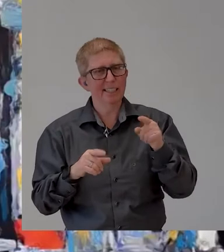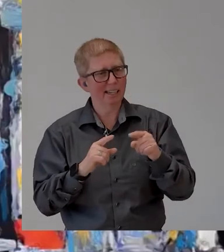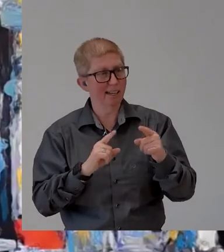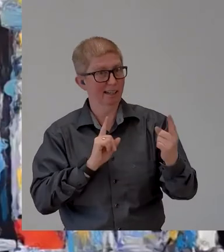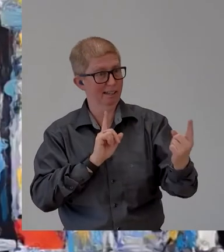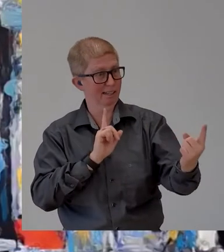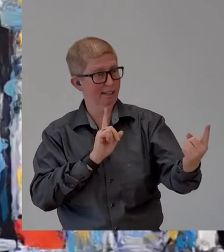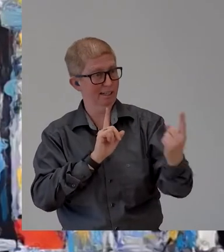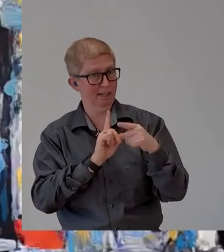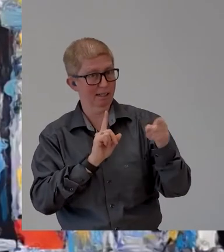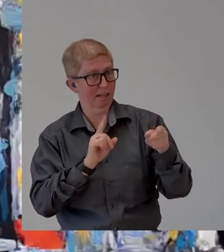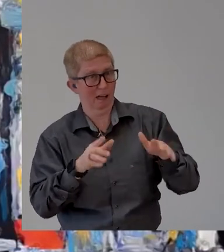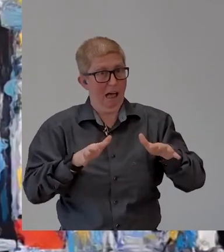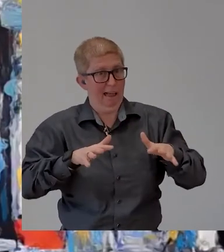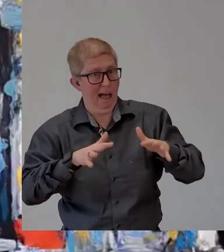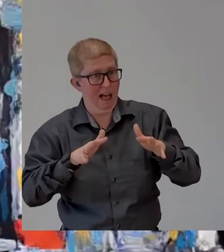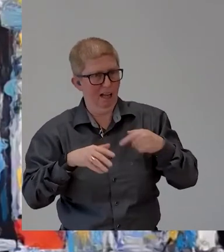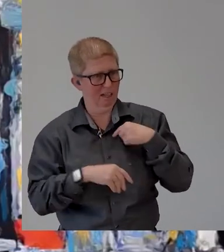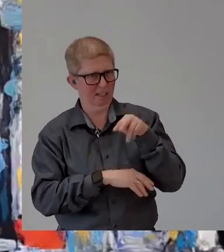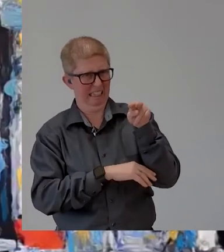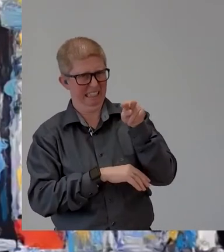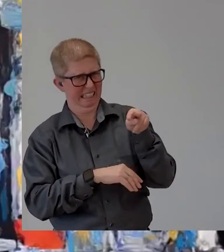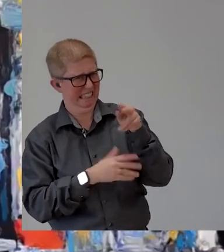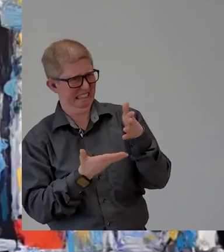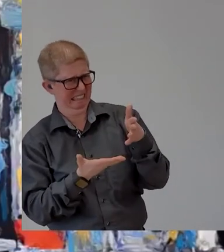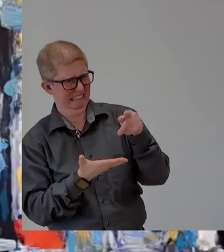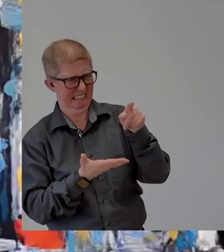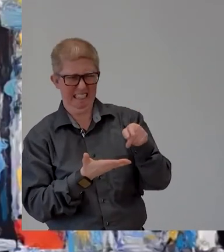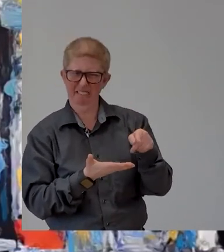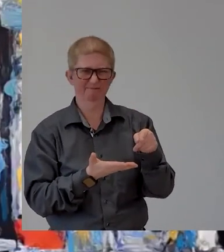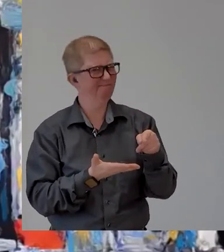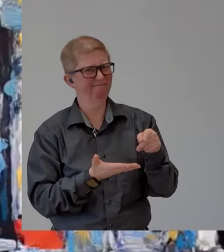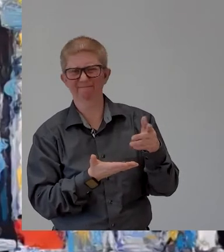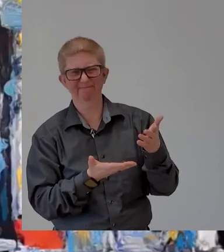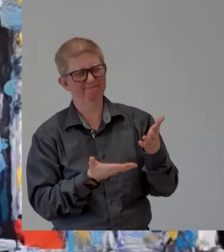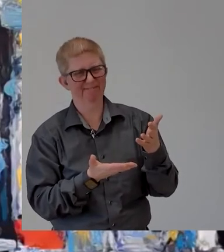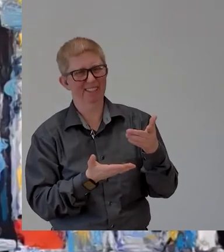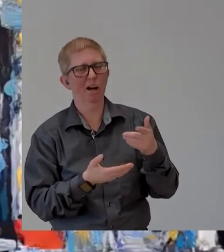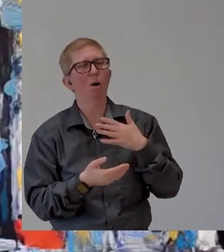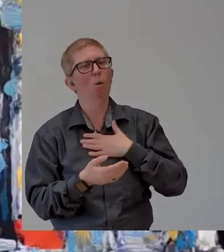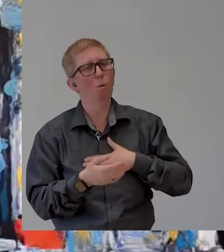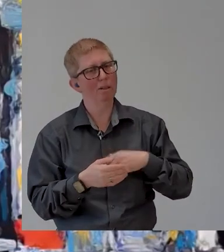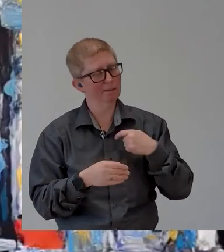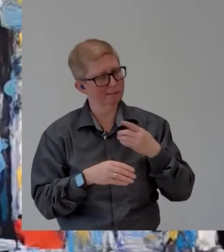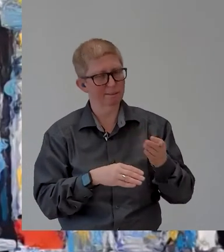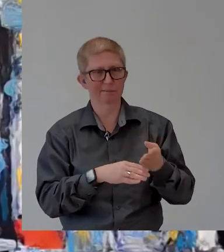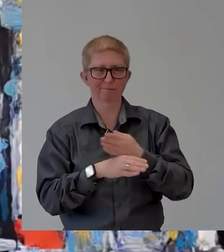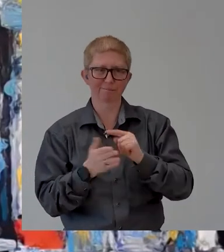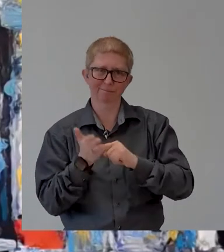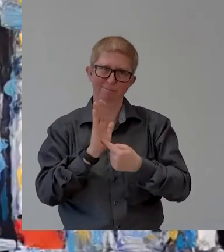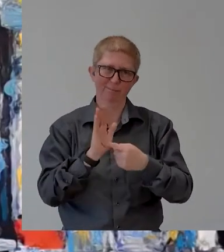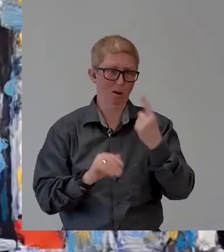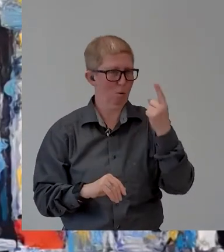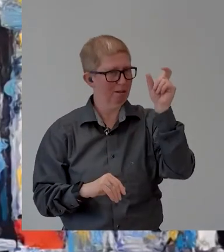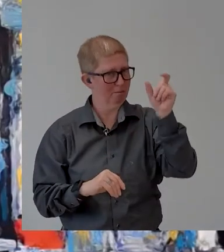you're coming to be interviewed in front of and for that i would like to invite arnon amit to tell us a little bit about himself